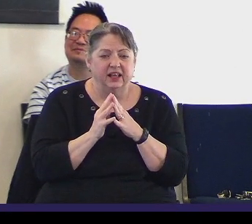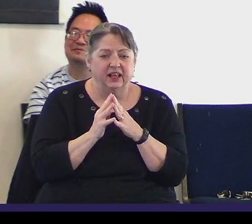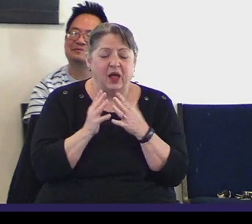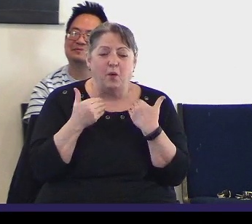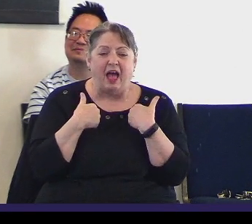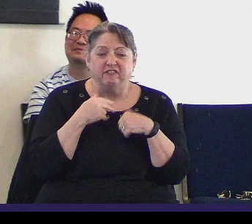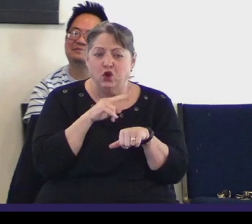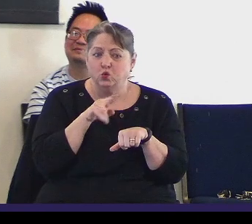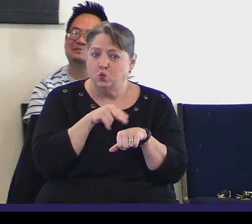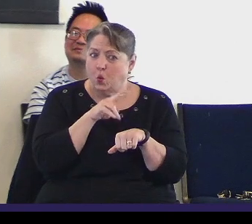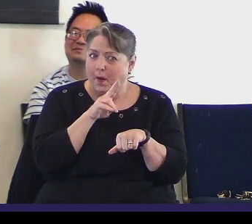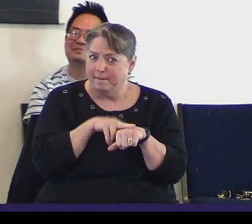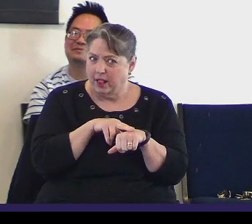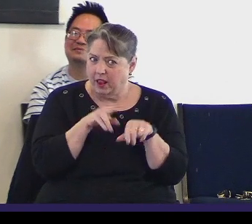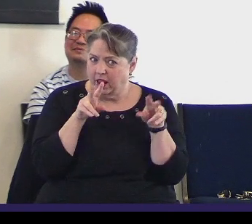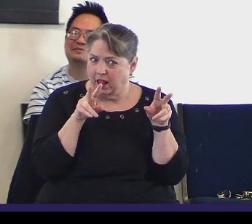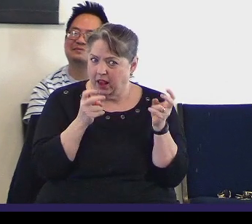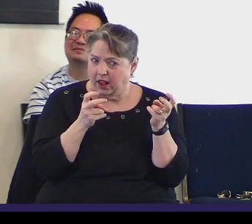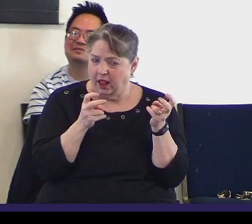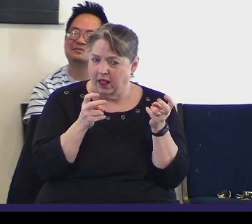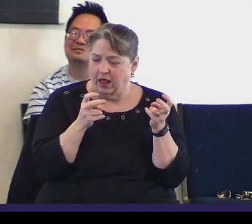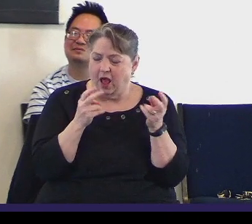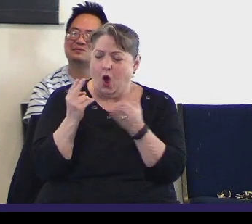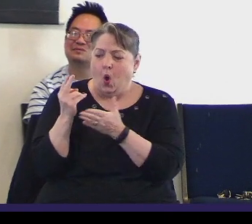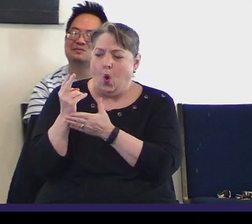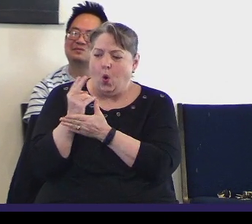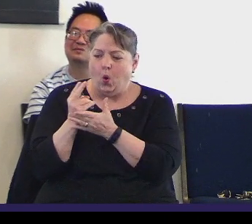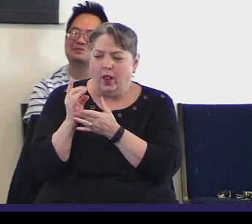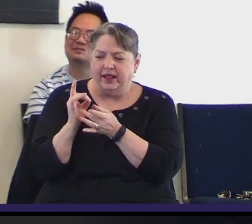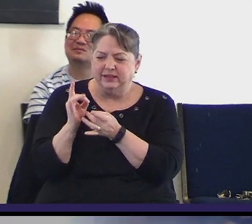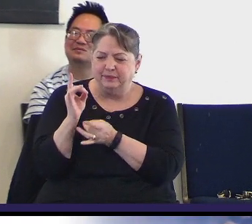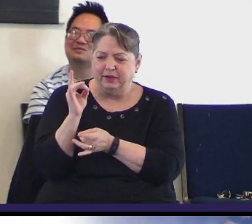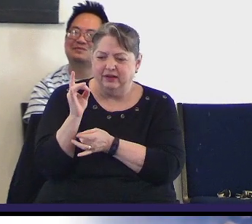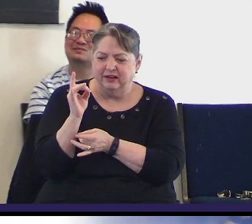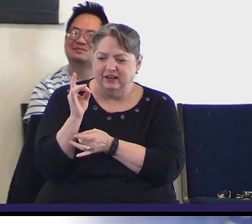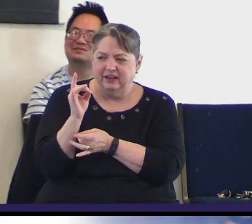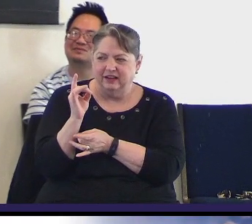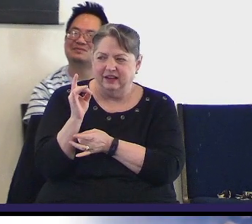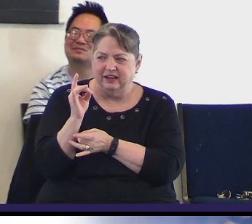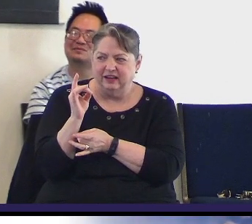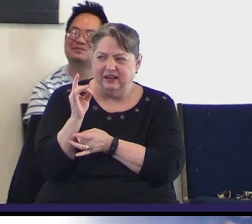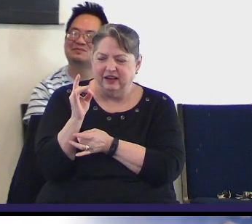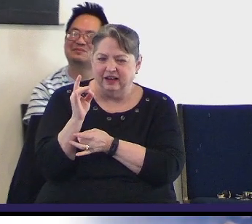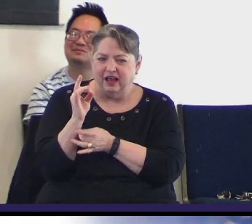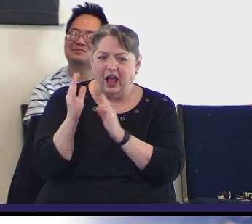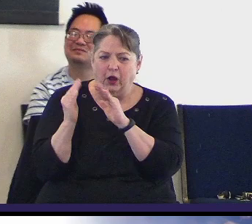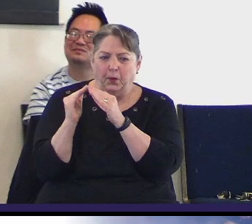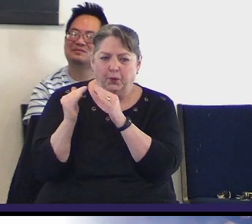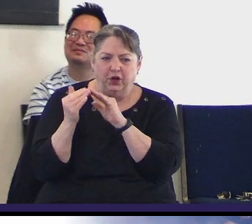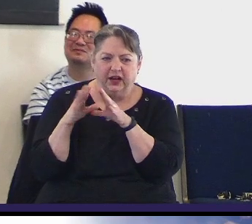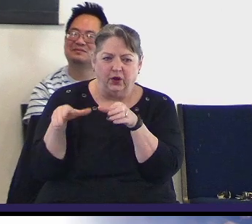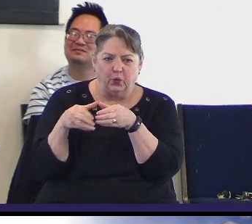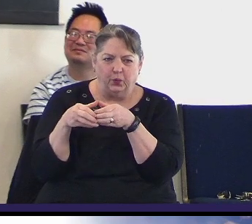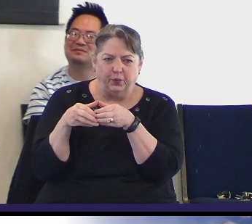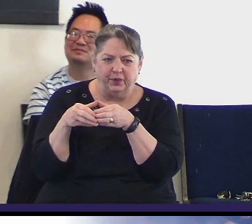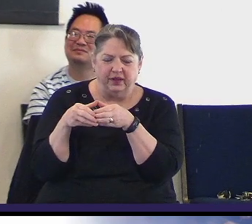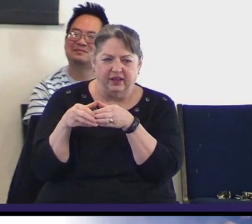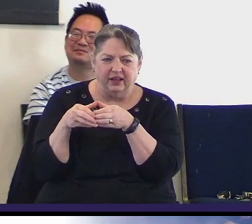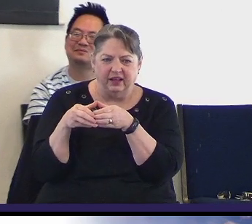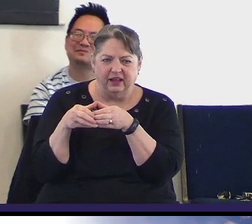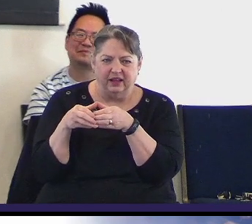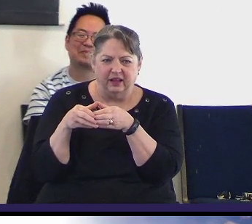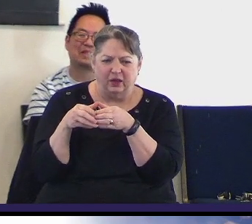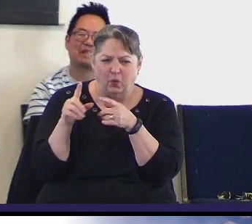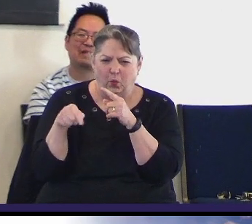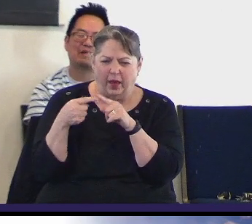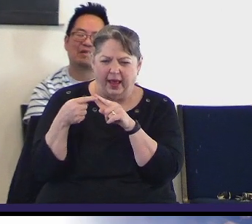Holy Spirit community group on,